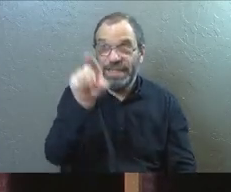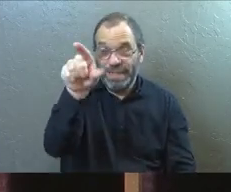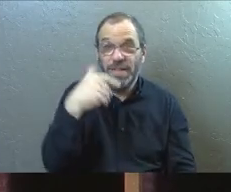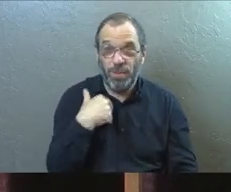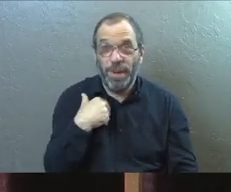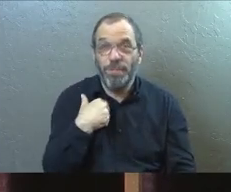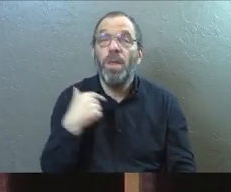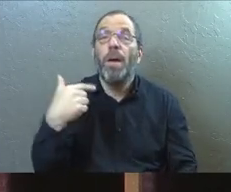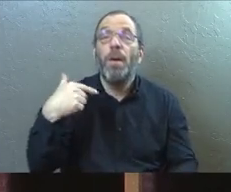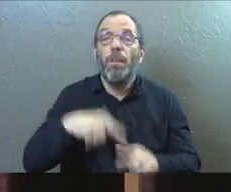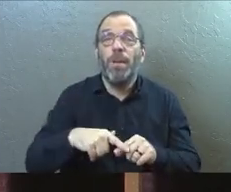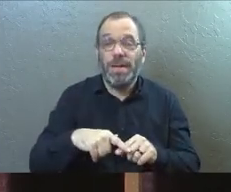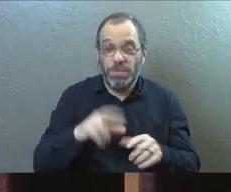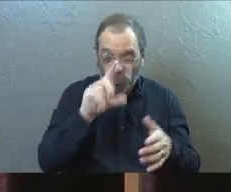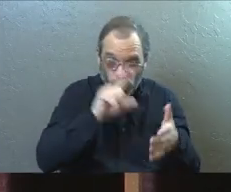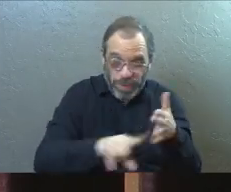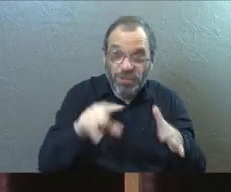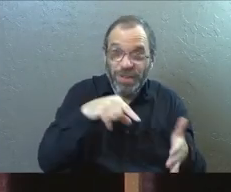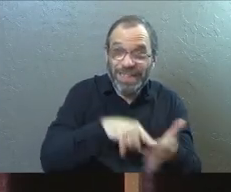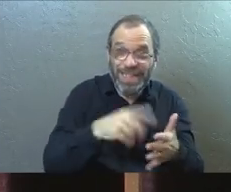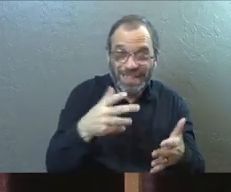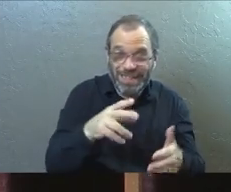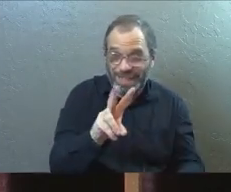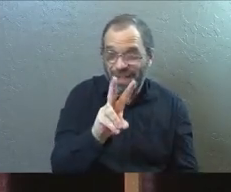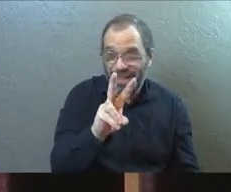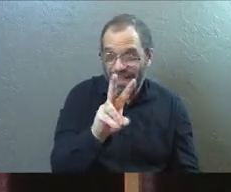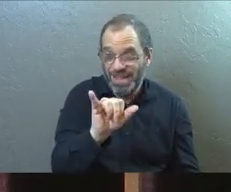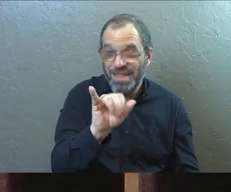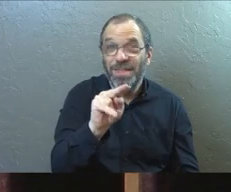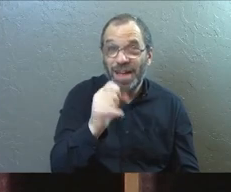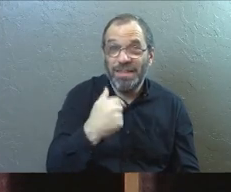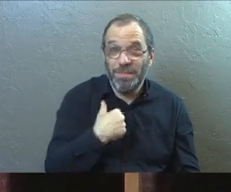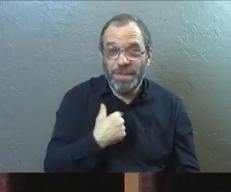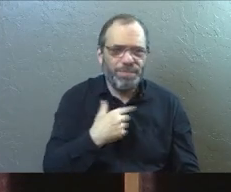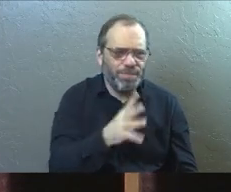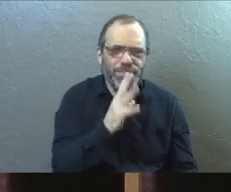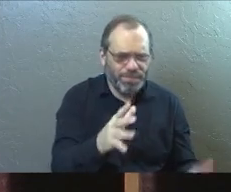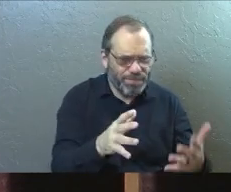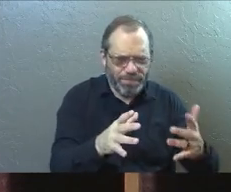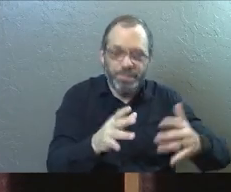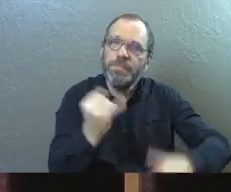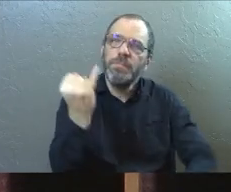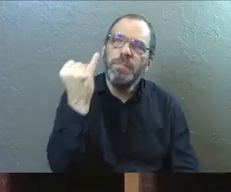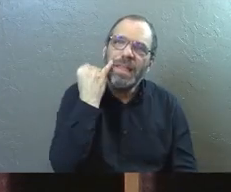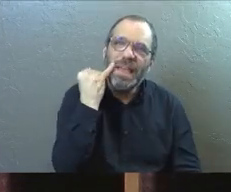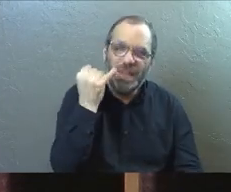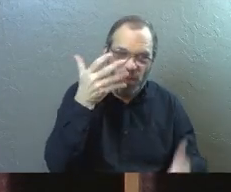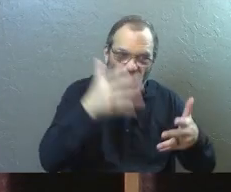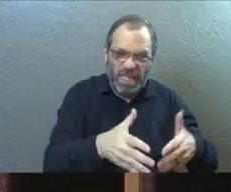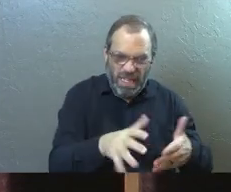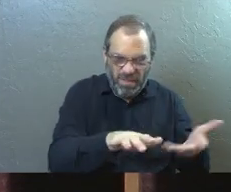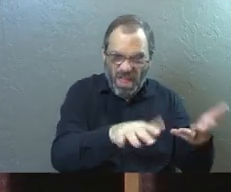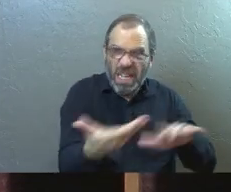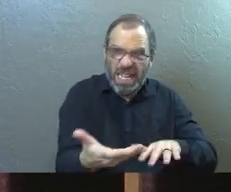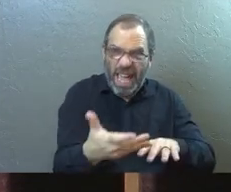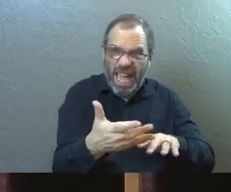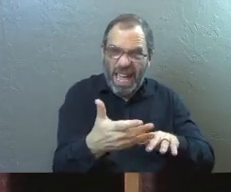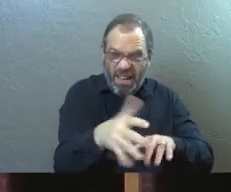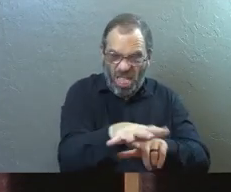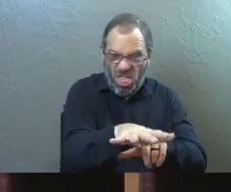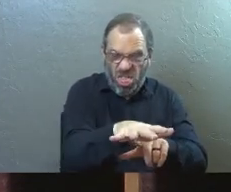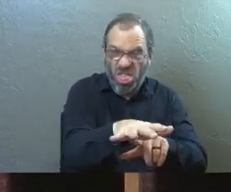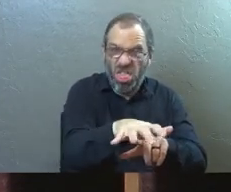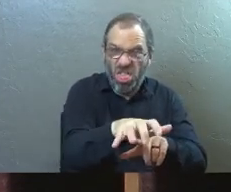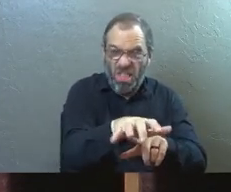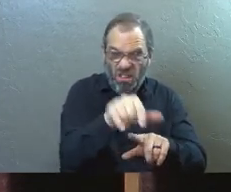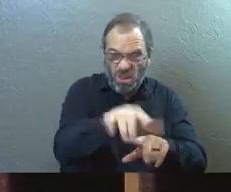When I was doing some research into these vines, they were talking about the fact that if you leave the dead branches